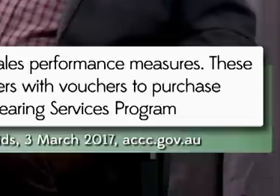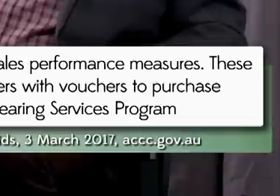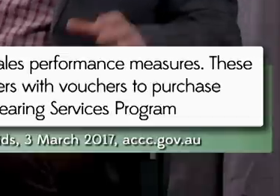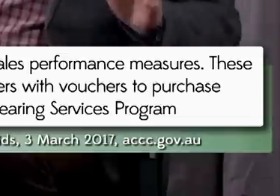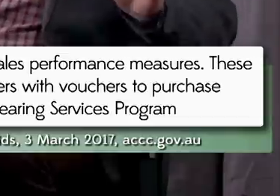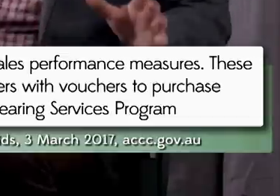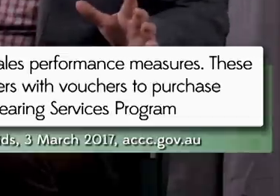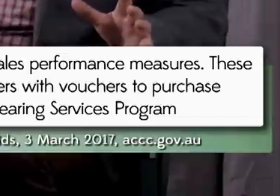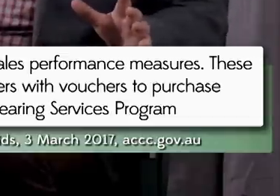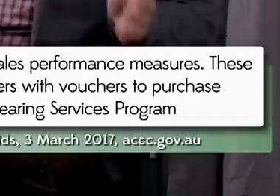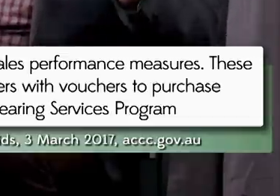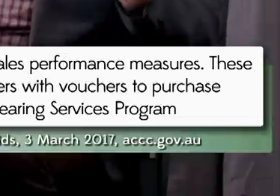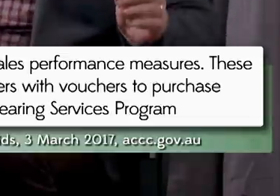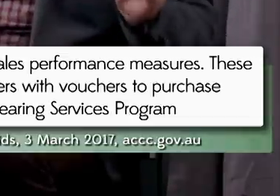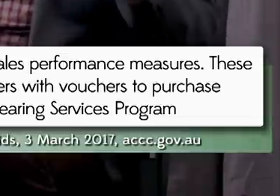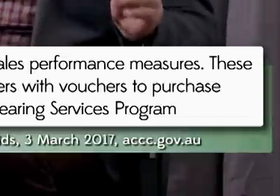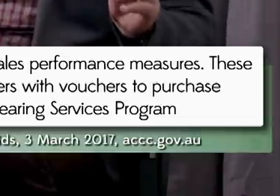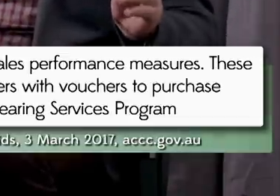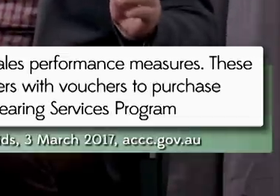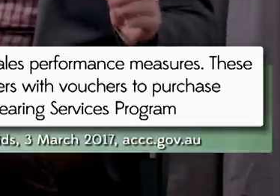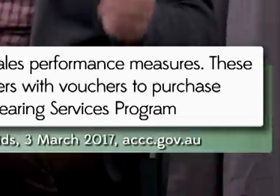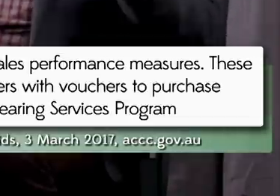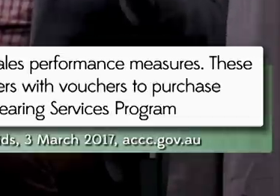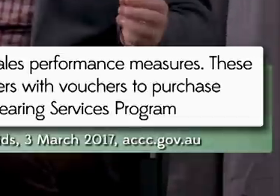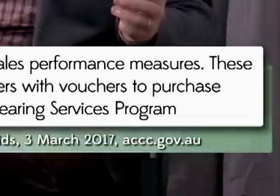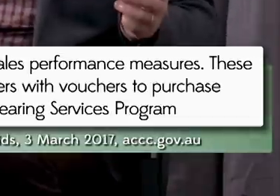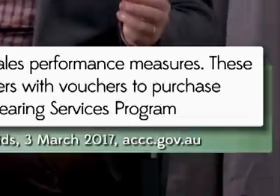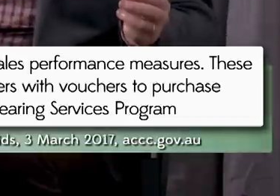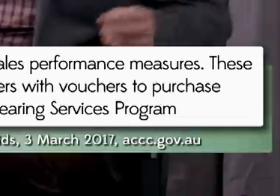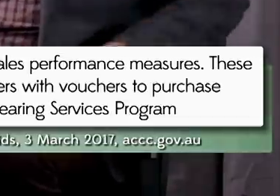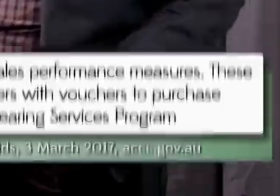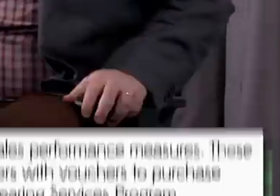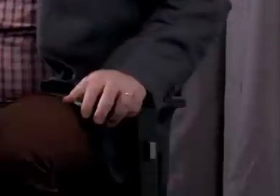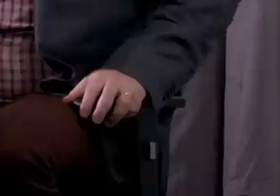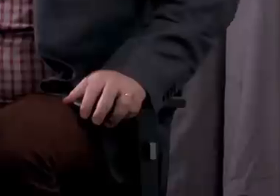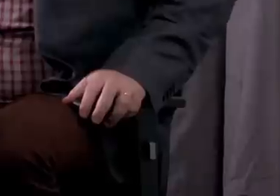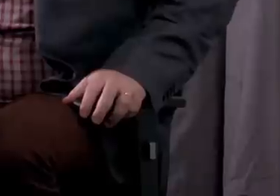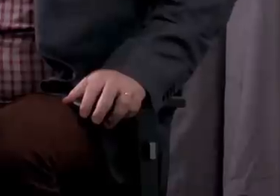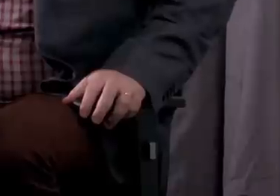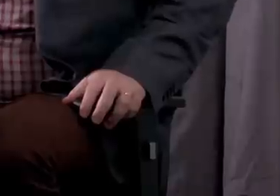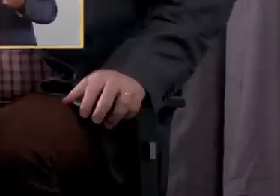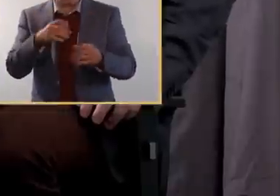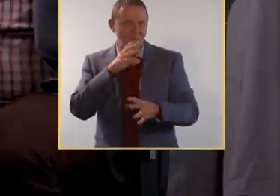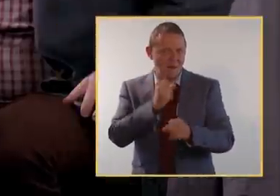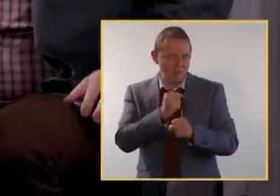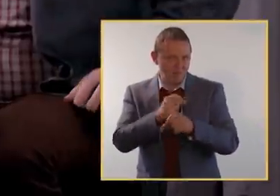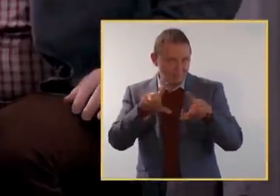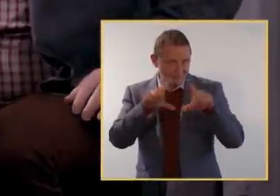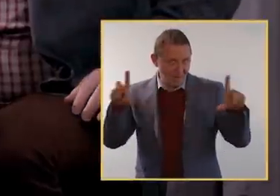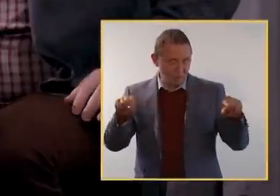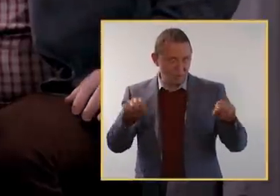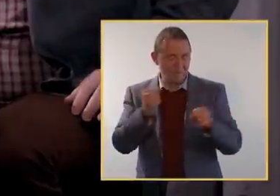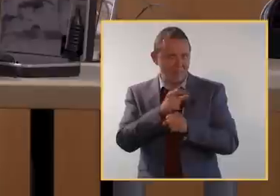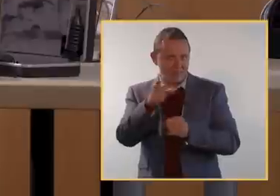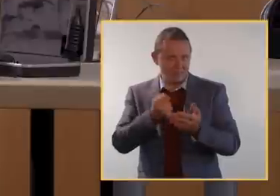Sorry. Some clinics will actually train their staff to upsell the customers who have a government assistance voucher to make them